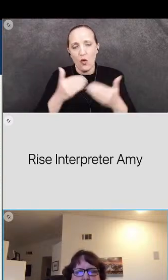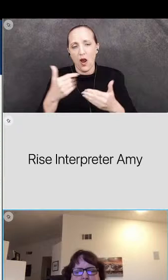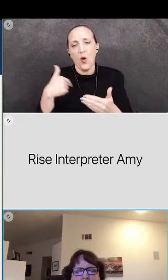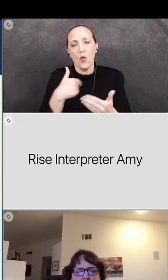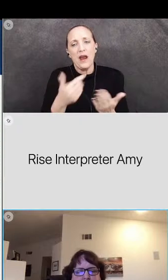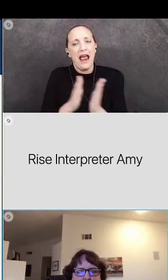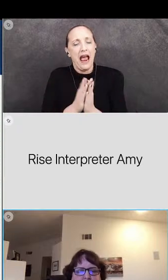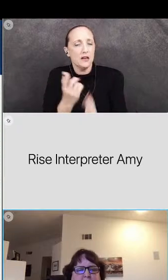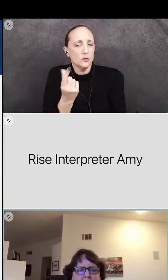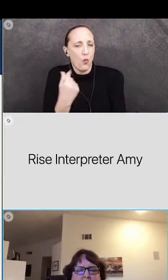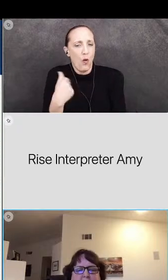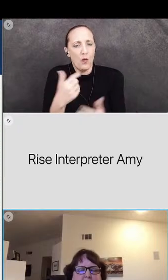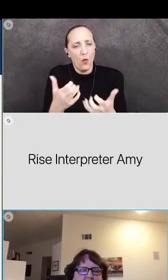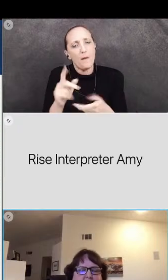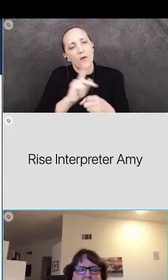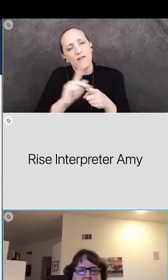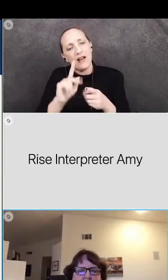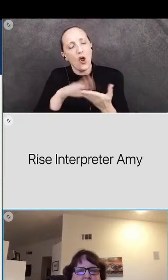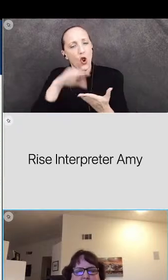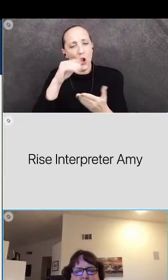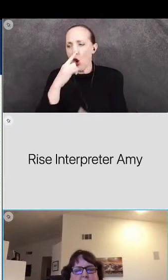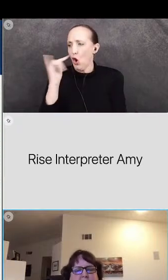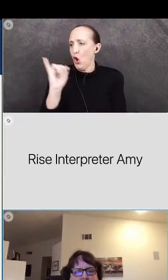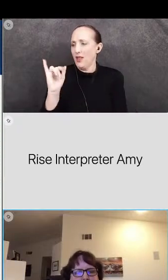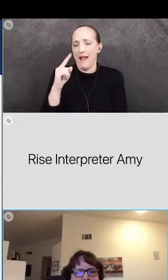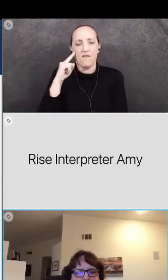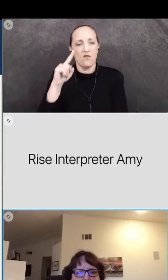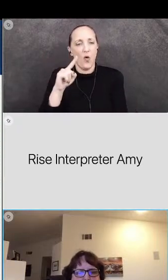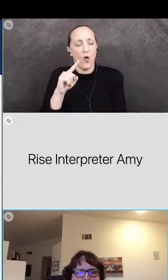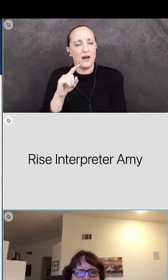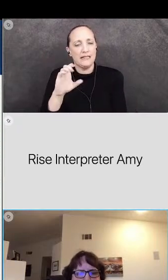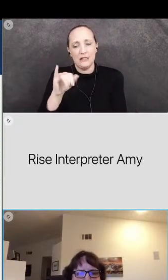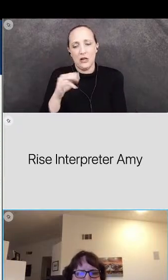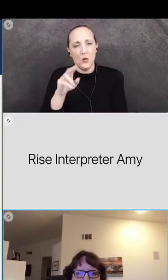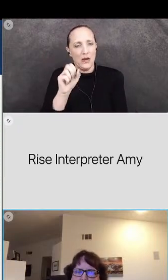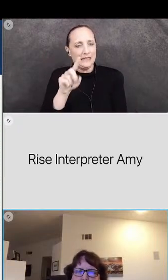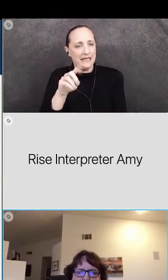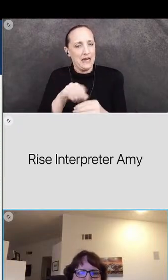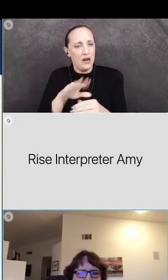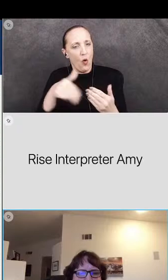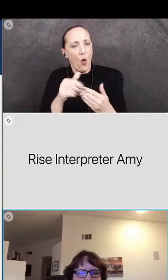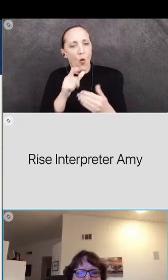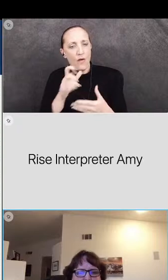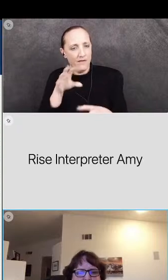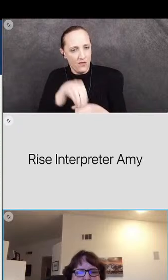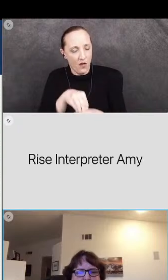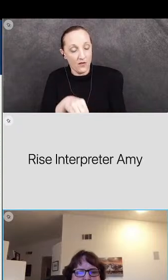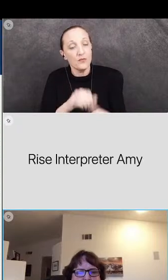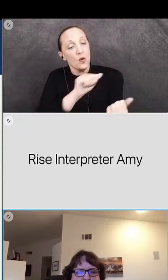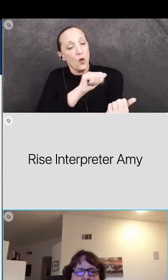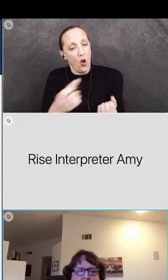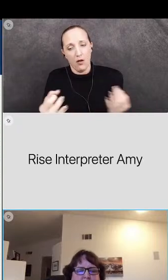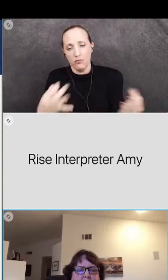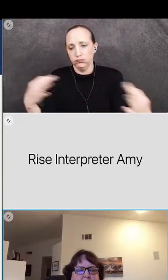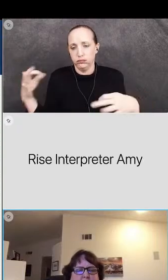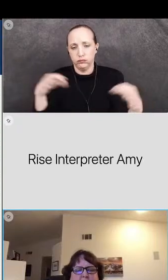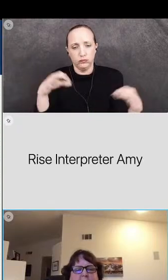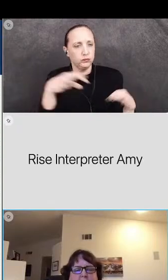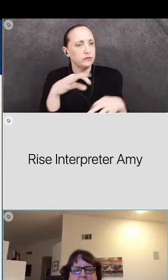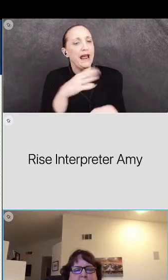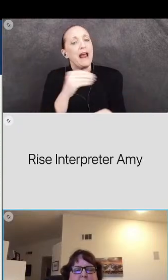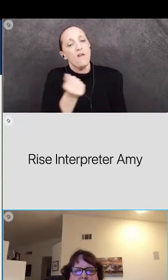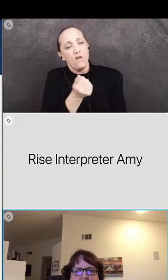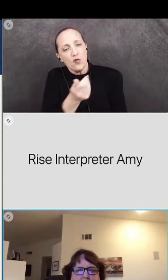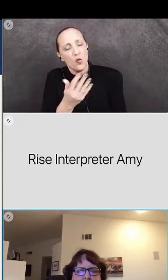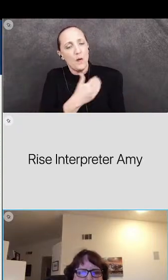want professional learning learning to look like in cjusd for all stakeholders everyone provided their answers to that question and we had a few members